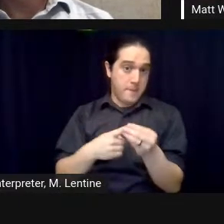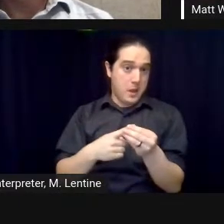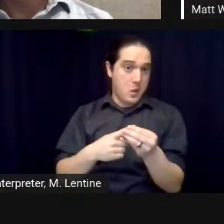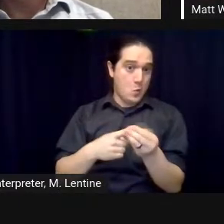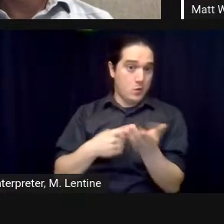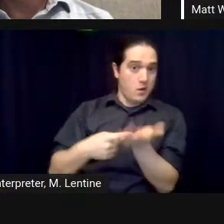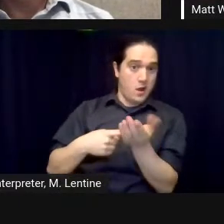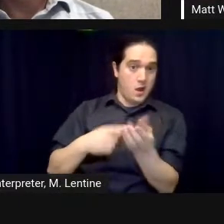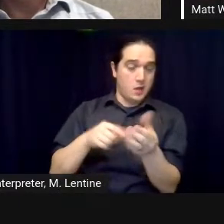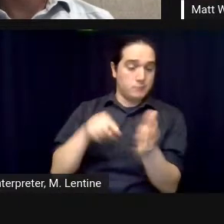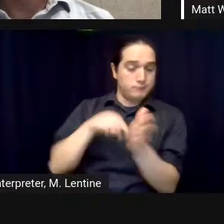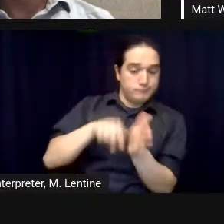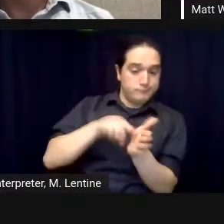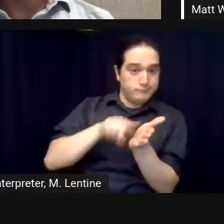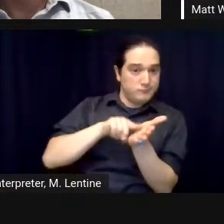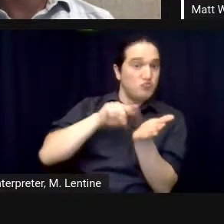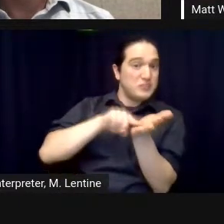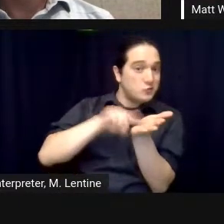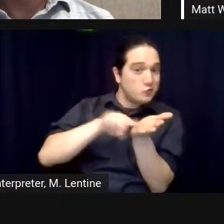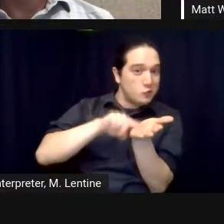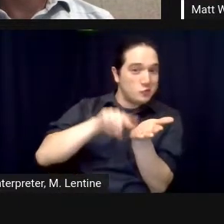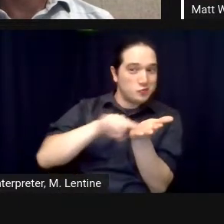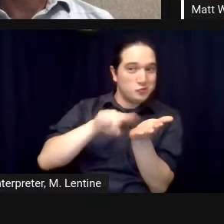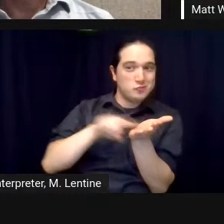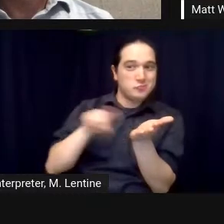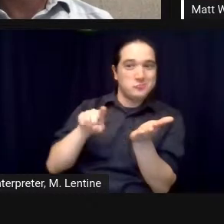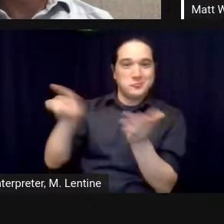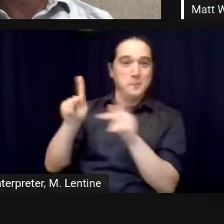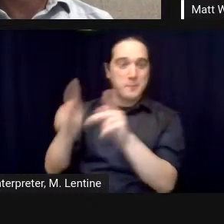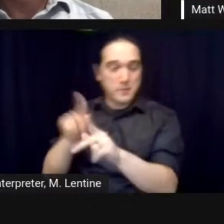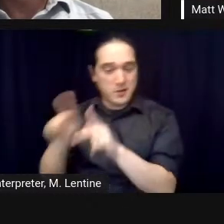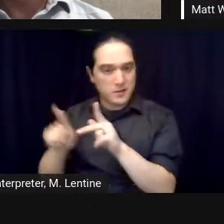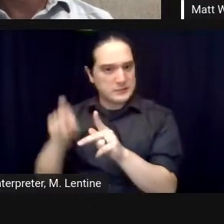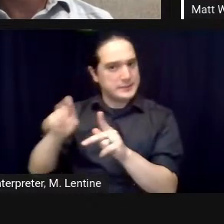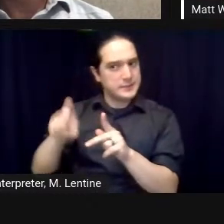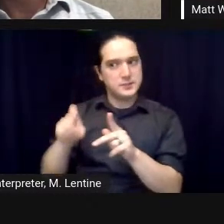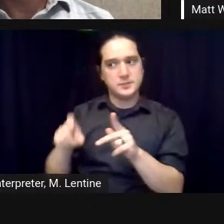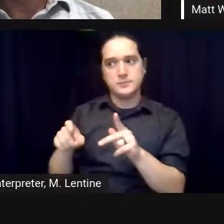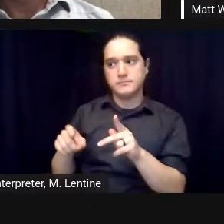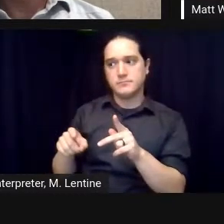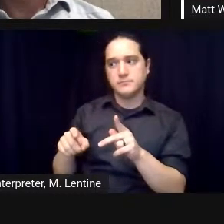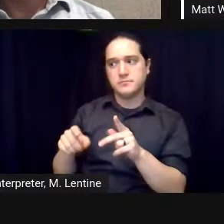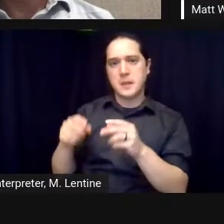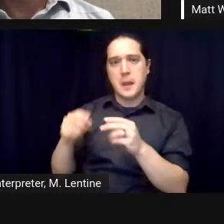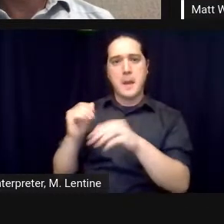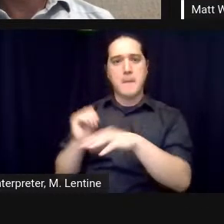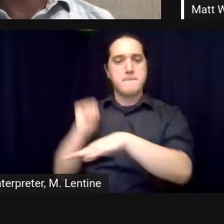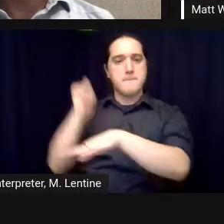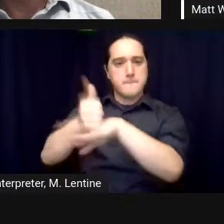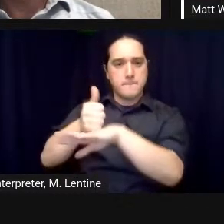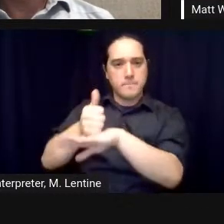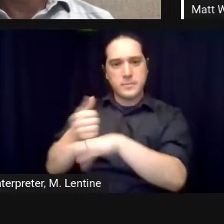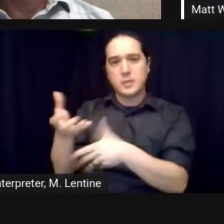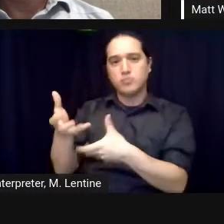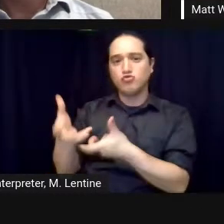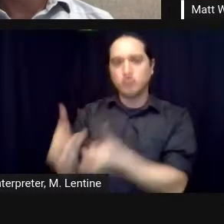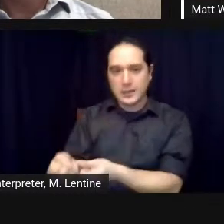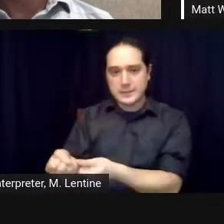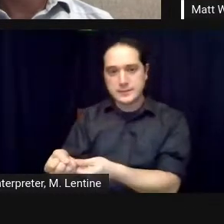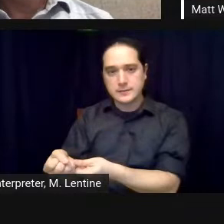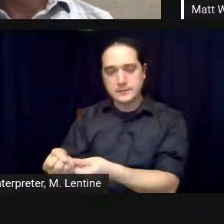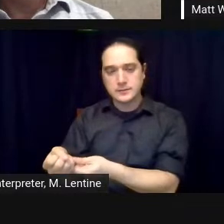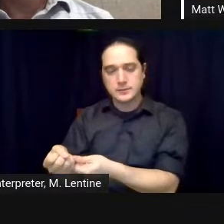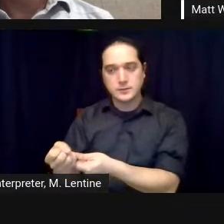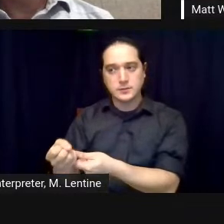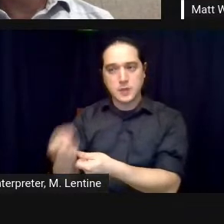some time to gain their trust and and give us access one of the other huge challenges is there was 600 hours of material which we needed